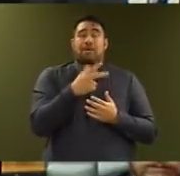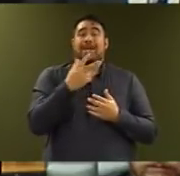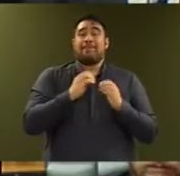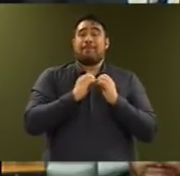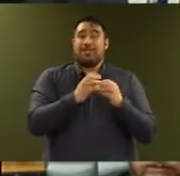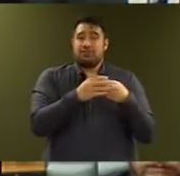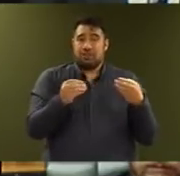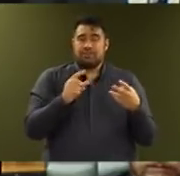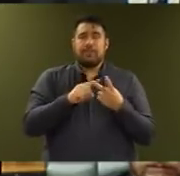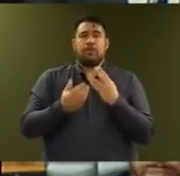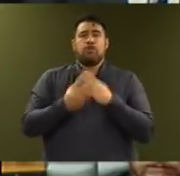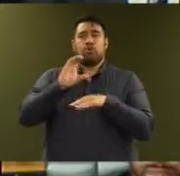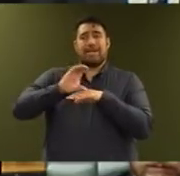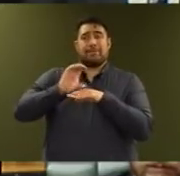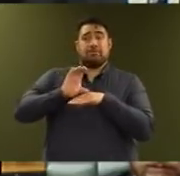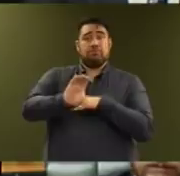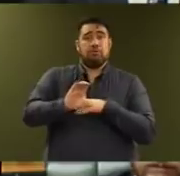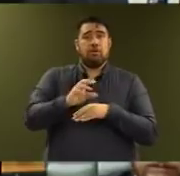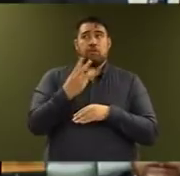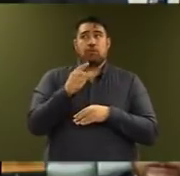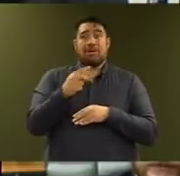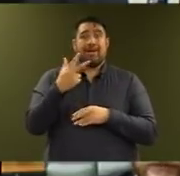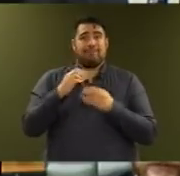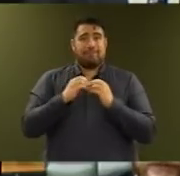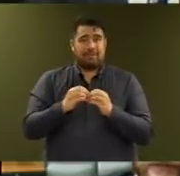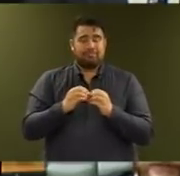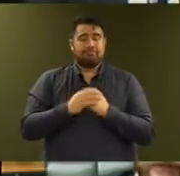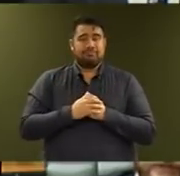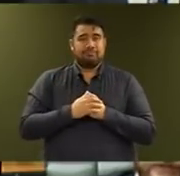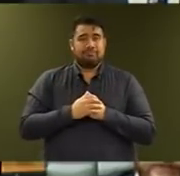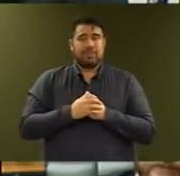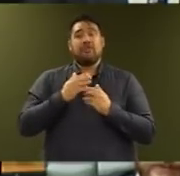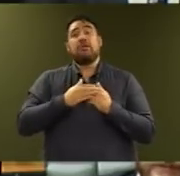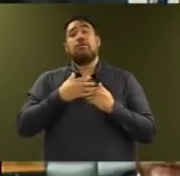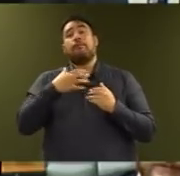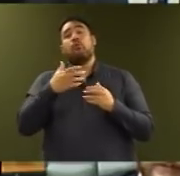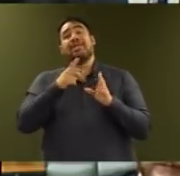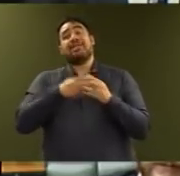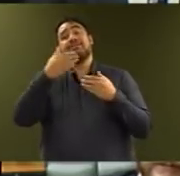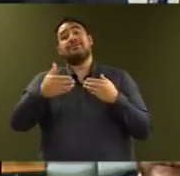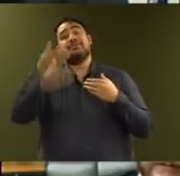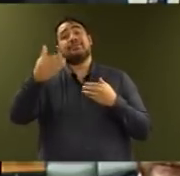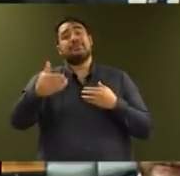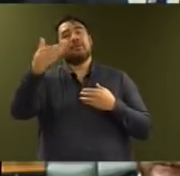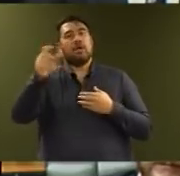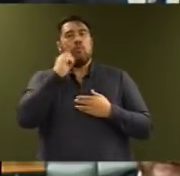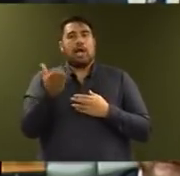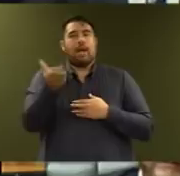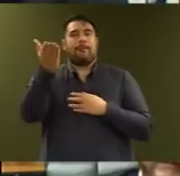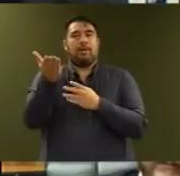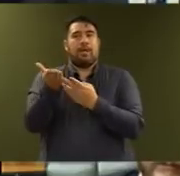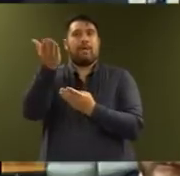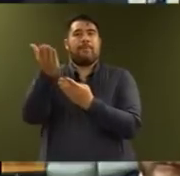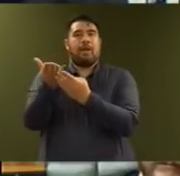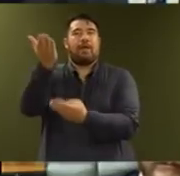the new capital allowance to $3.8 billion. The allowances for the remaining years of the forecast period have also been increased to reflect